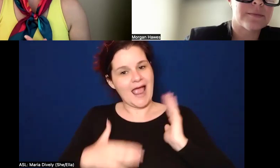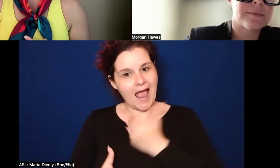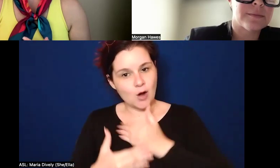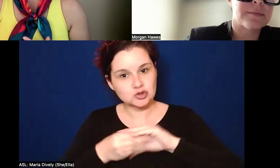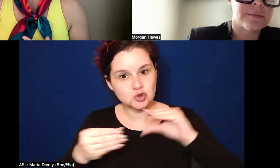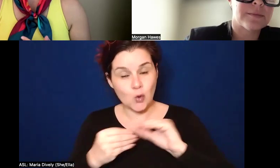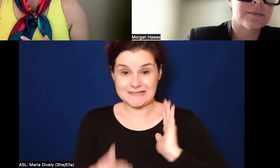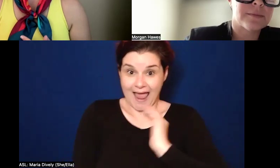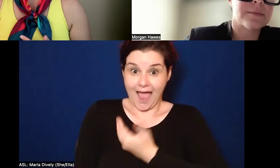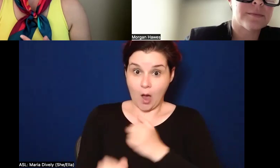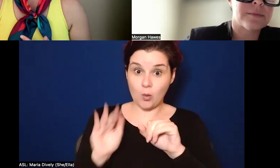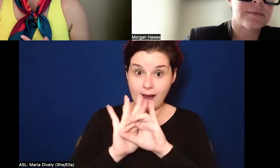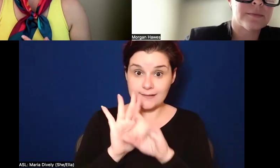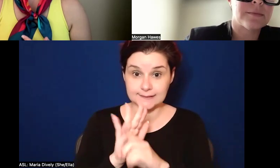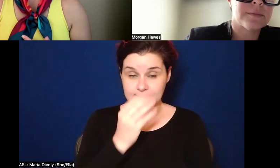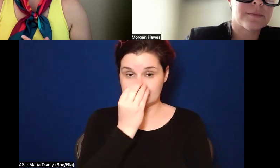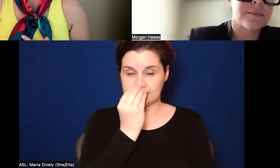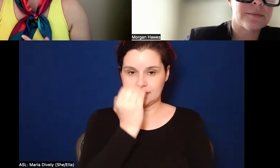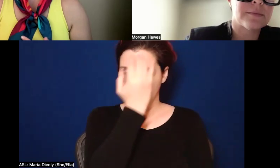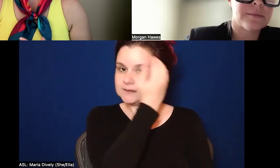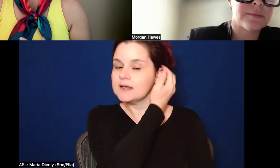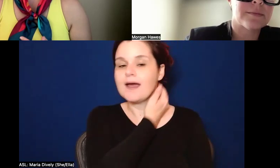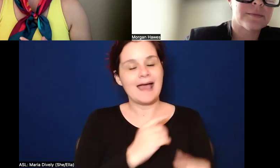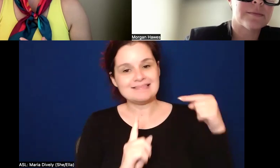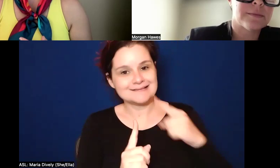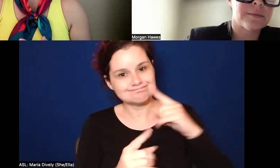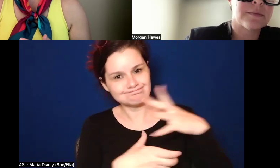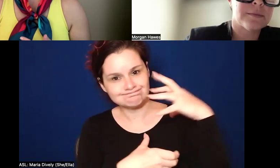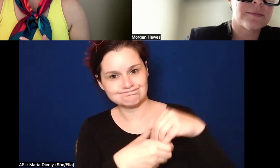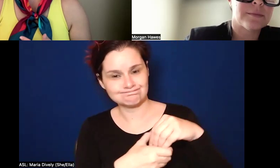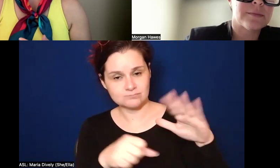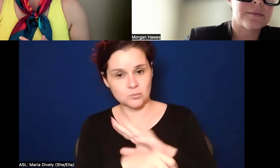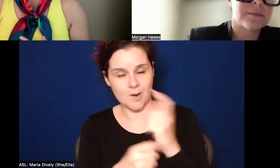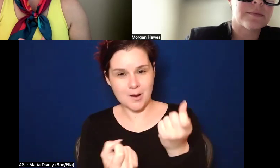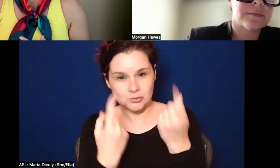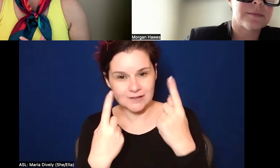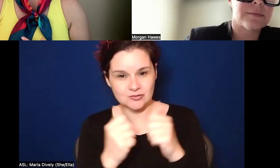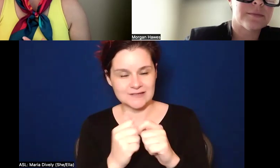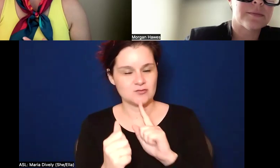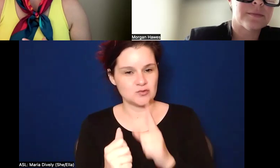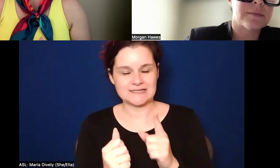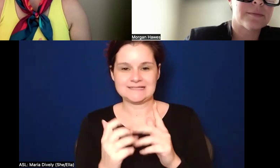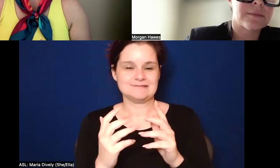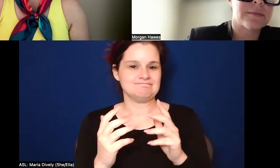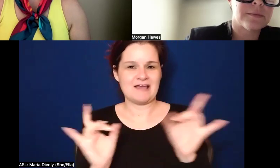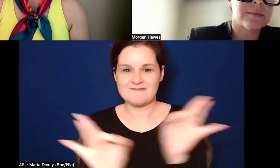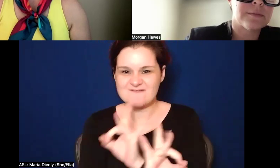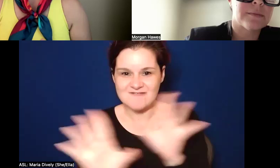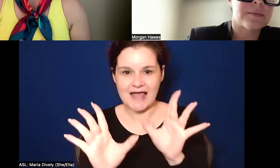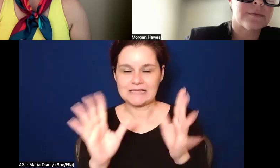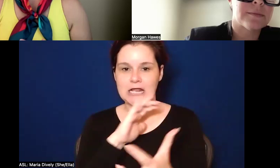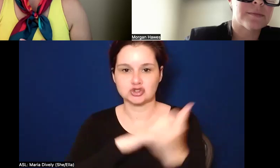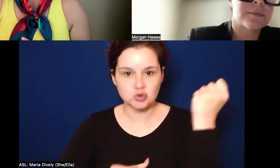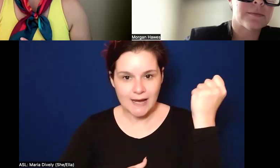are our identities. And, um, um, this is part of understanding, I think that invasive, violent, extractive,